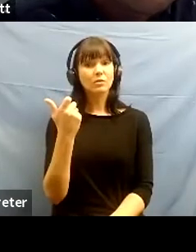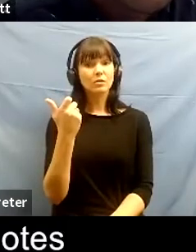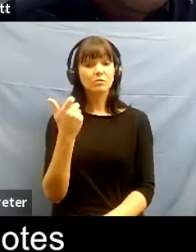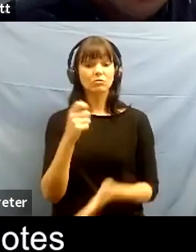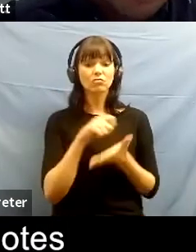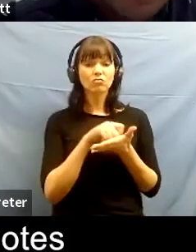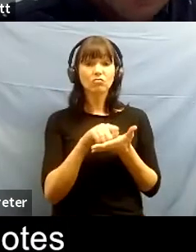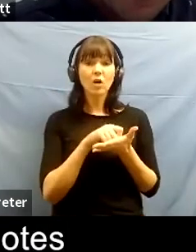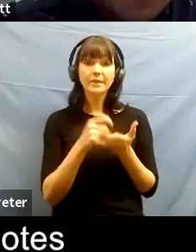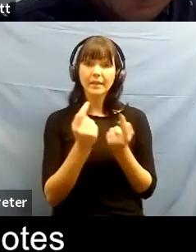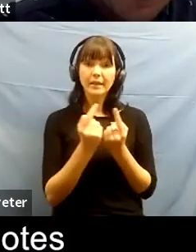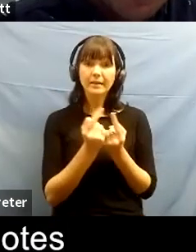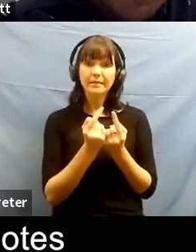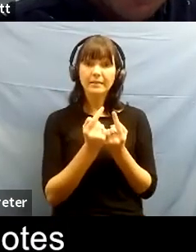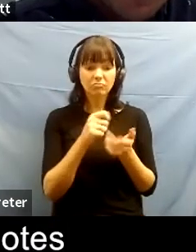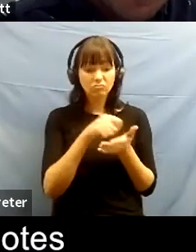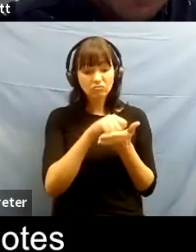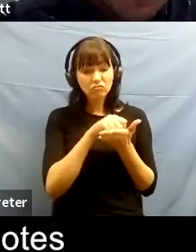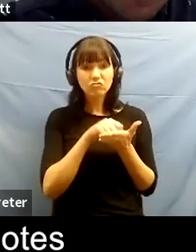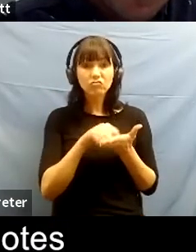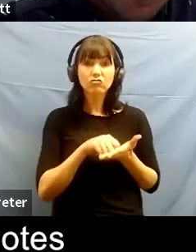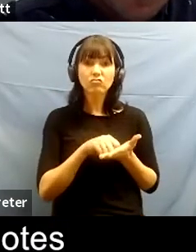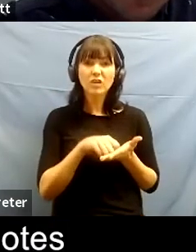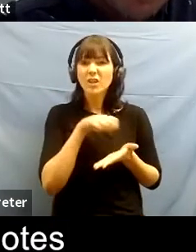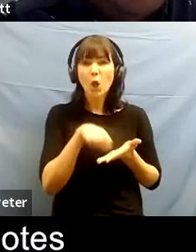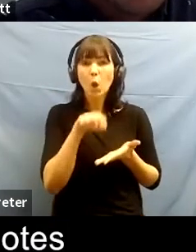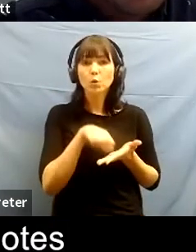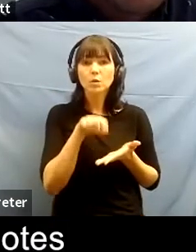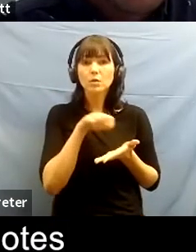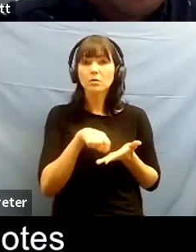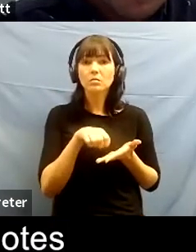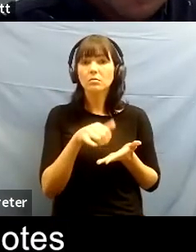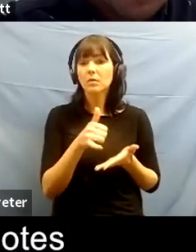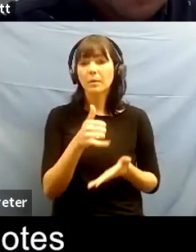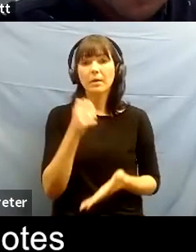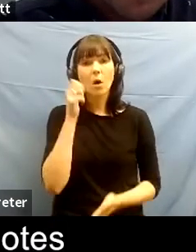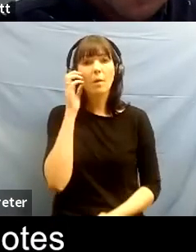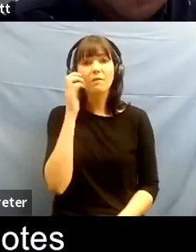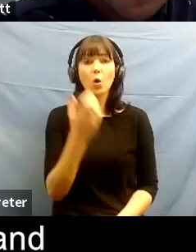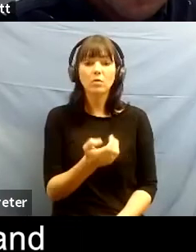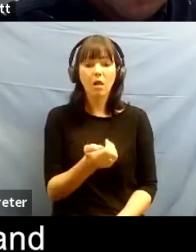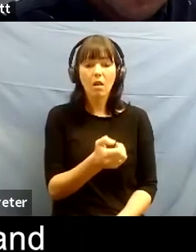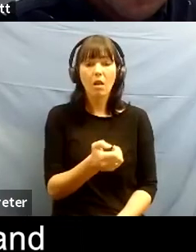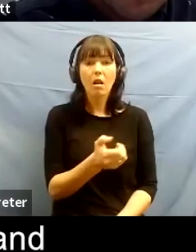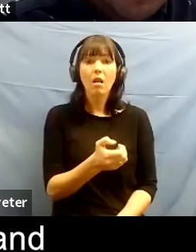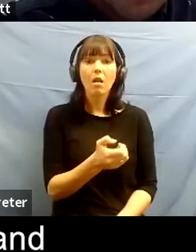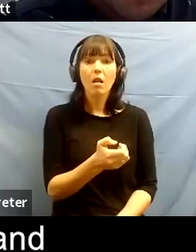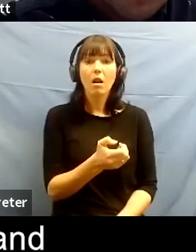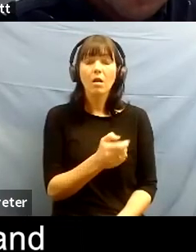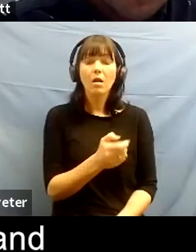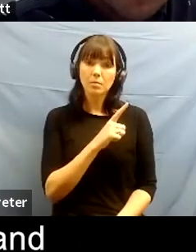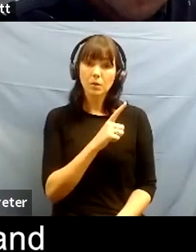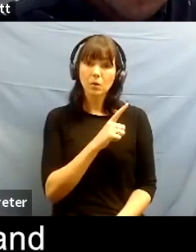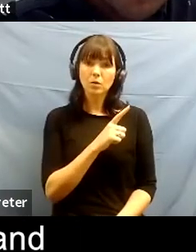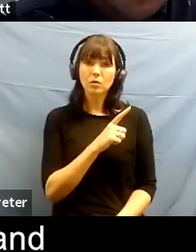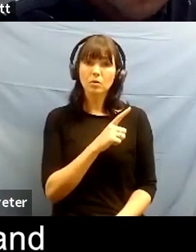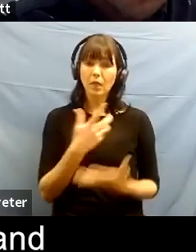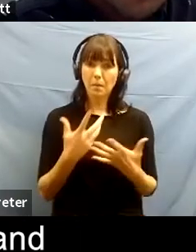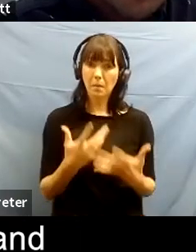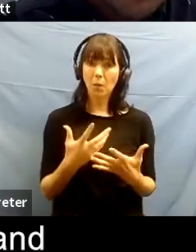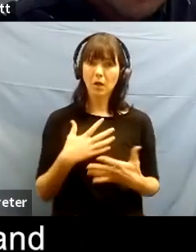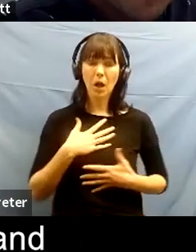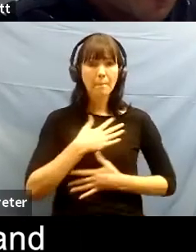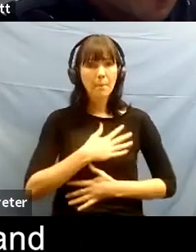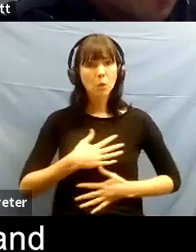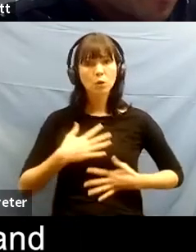stuff down has helped just making little notes on my iphone because there's so many emotions going on at the moment and